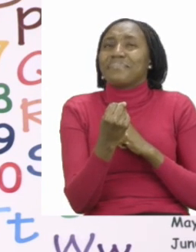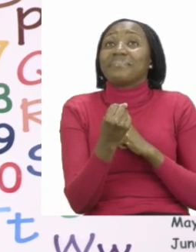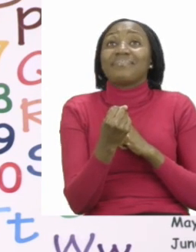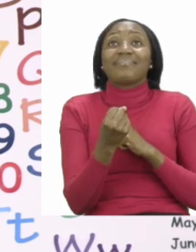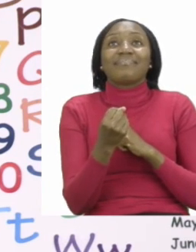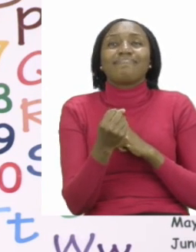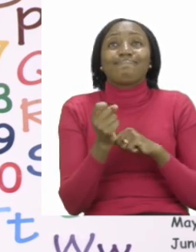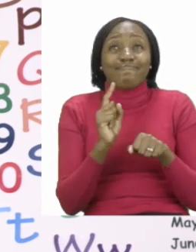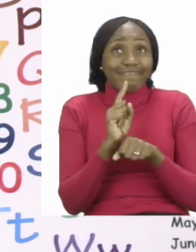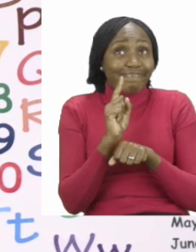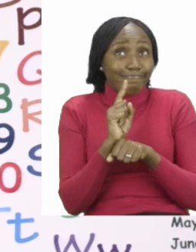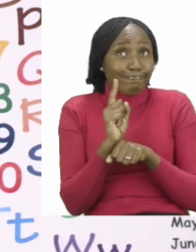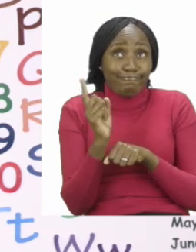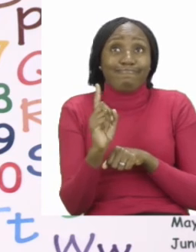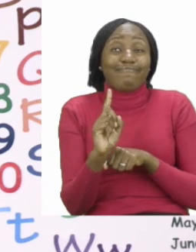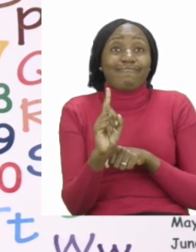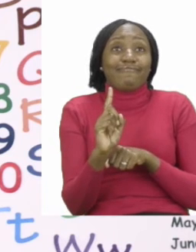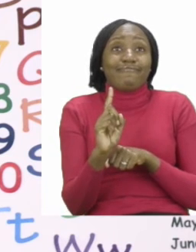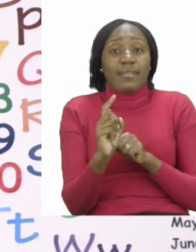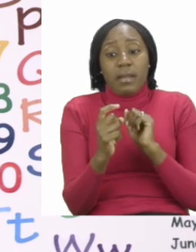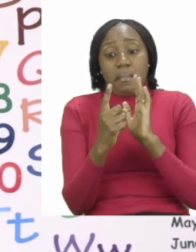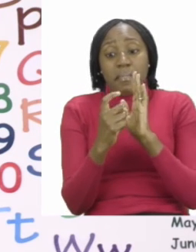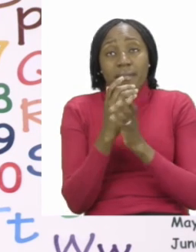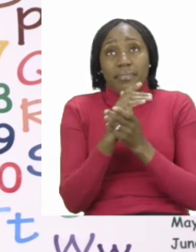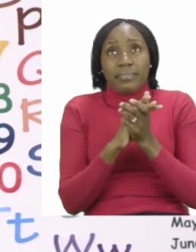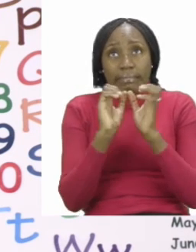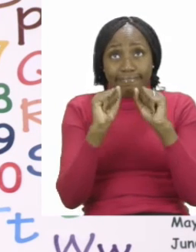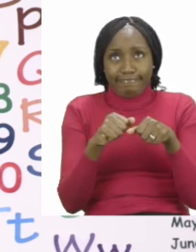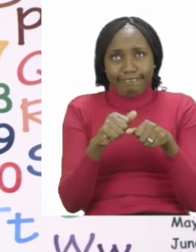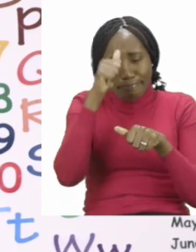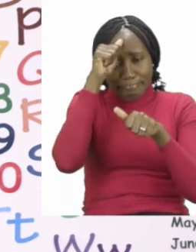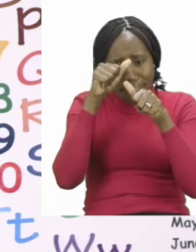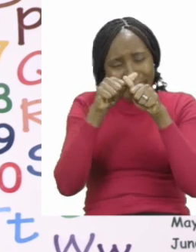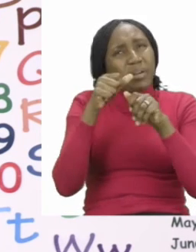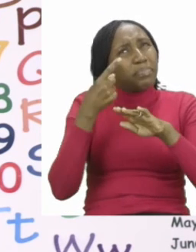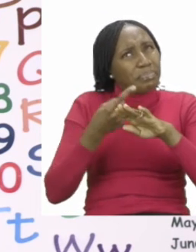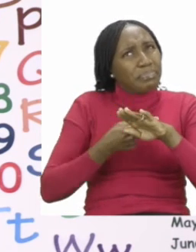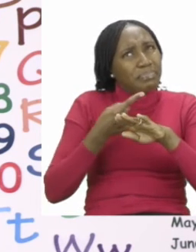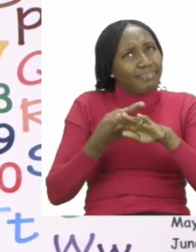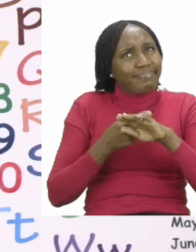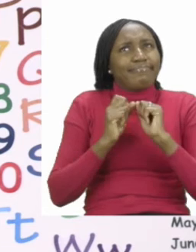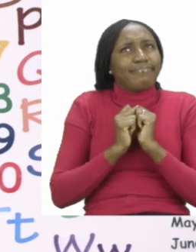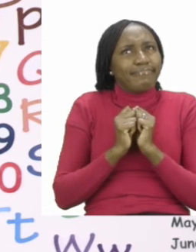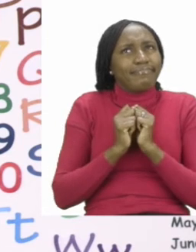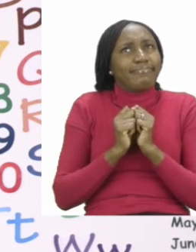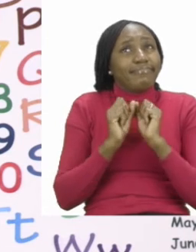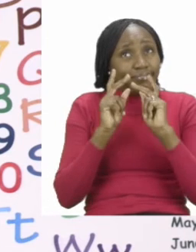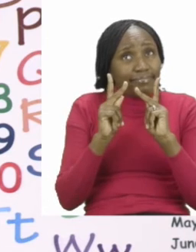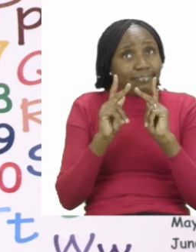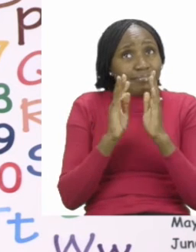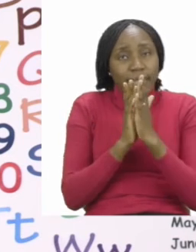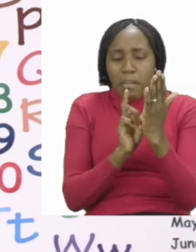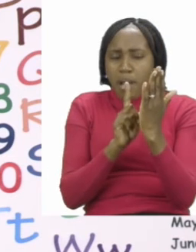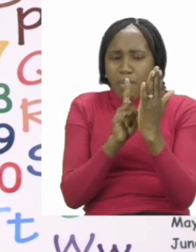before we go, boys and girls, we have to remember to sanitize. Please make sure that